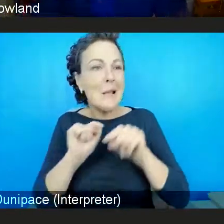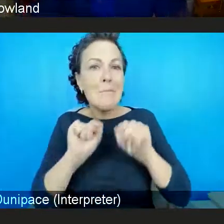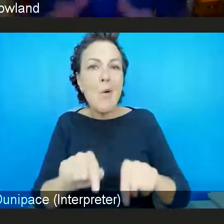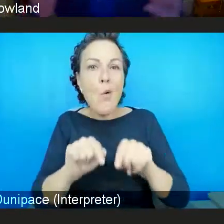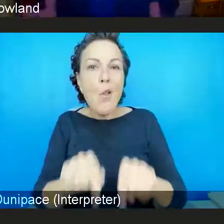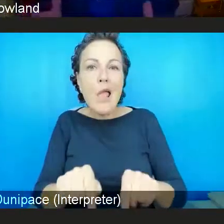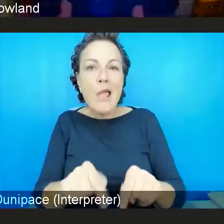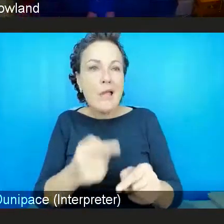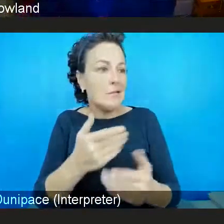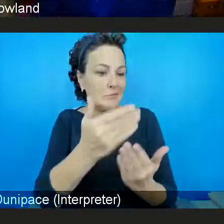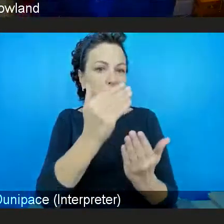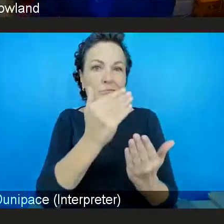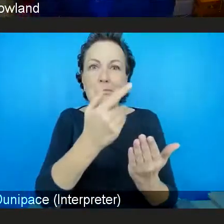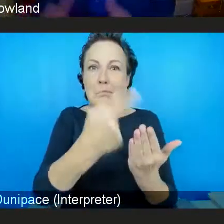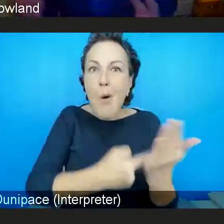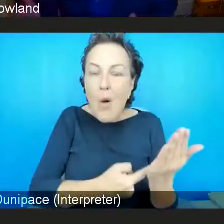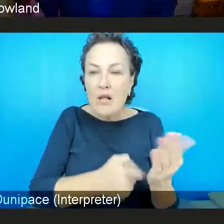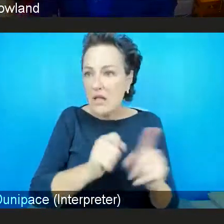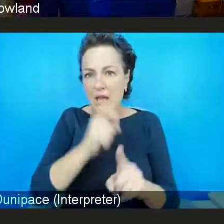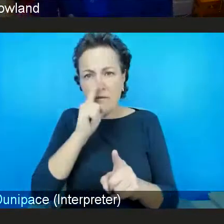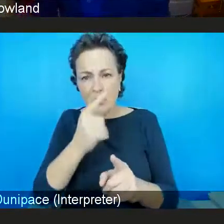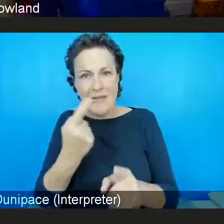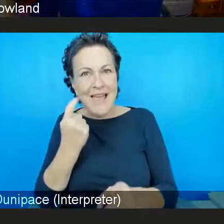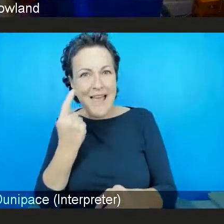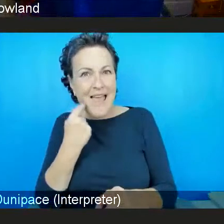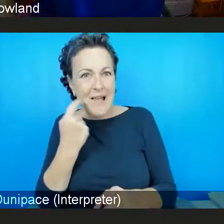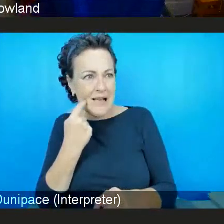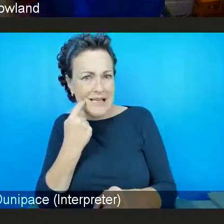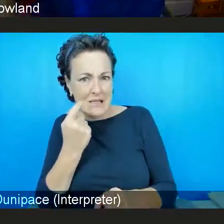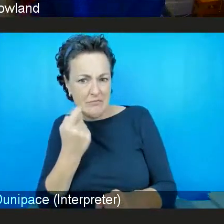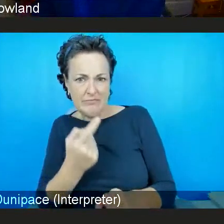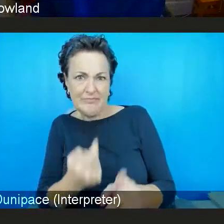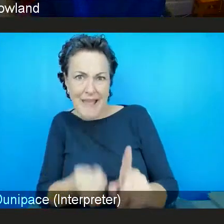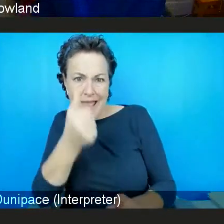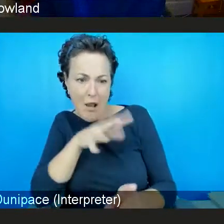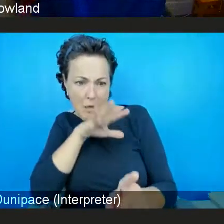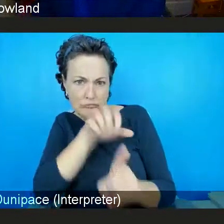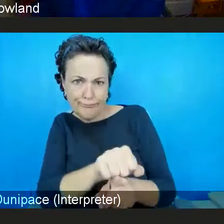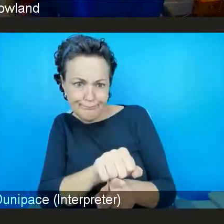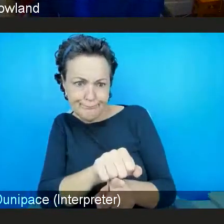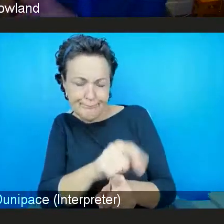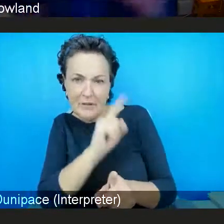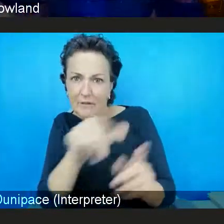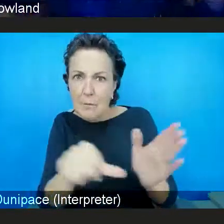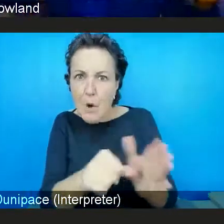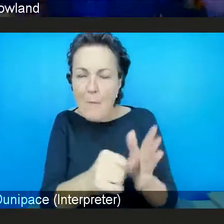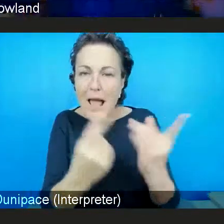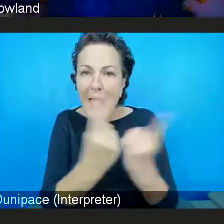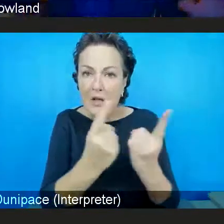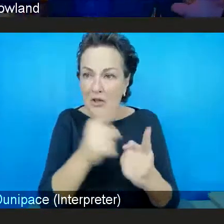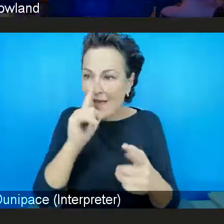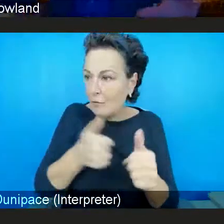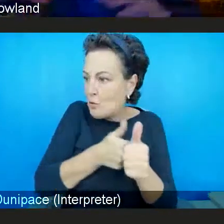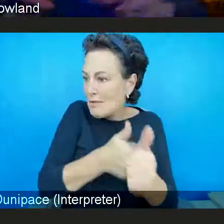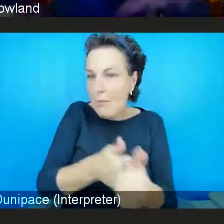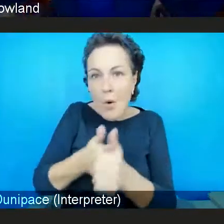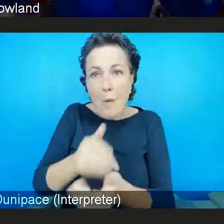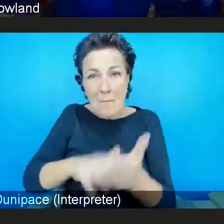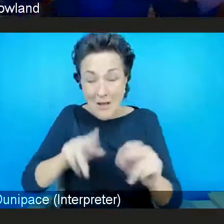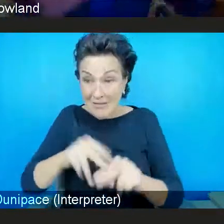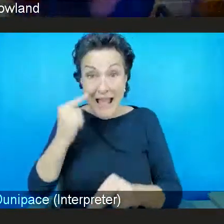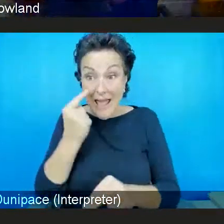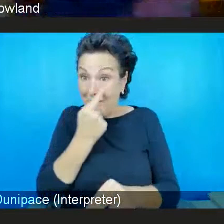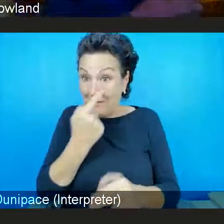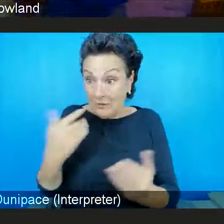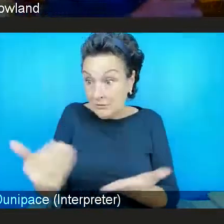identification and provide support, what happens when you provide support for parents in those first few years. So I just wanted to say it is